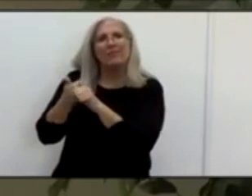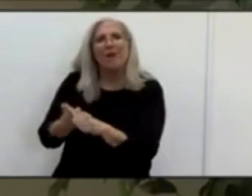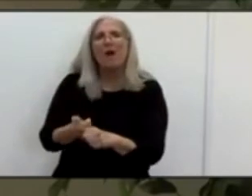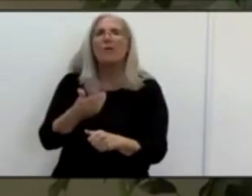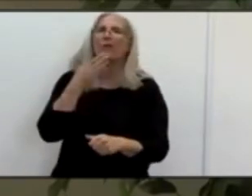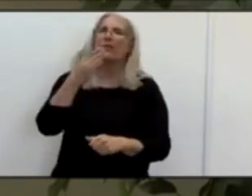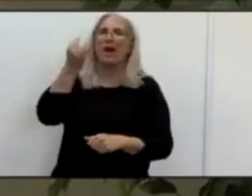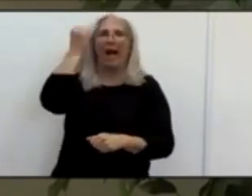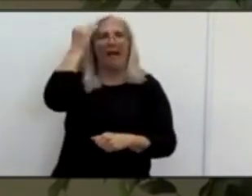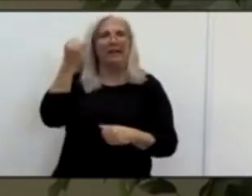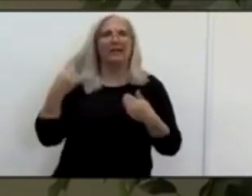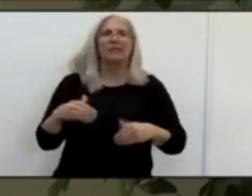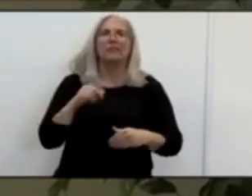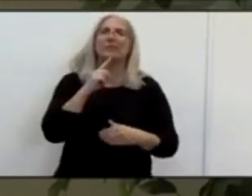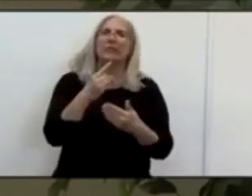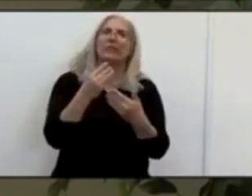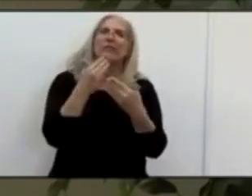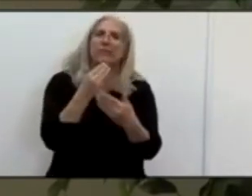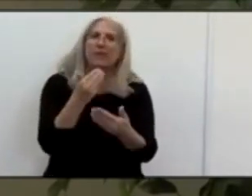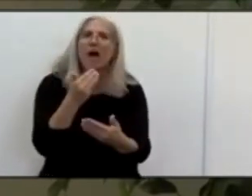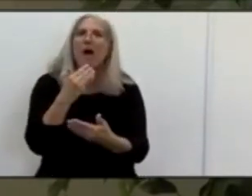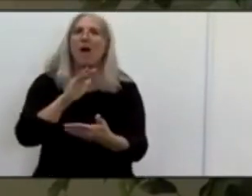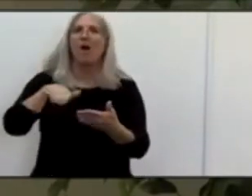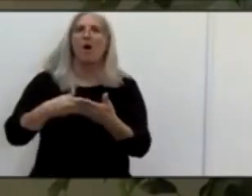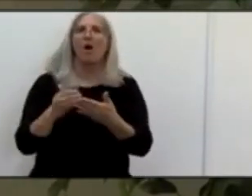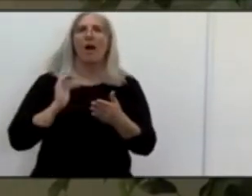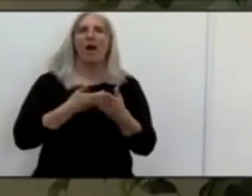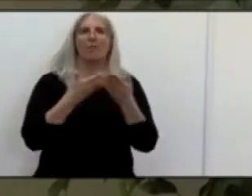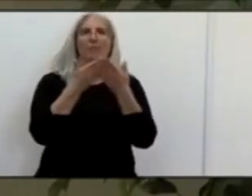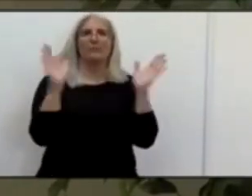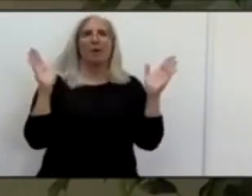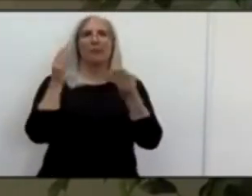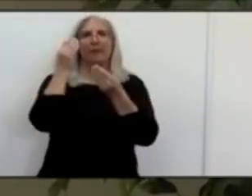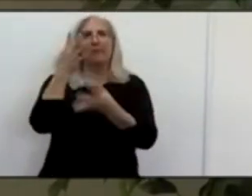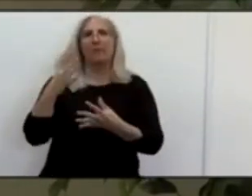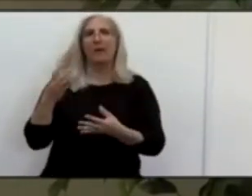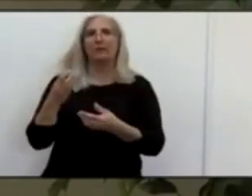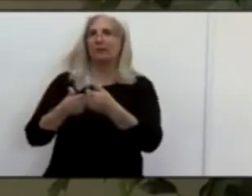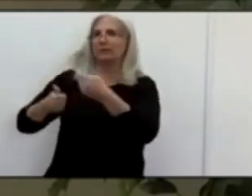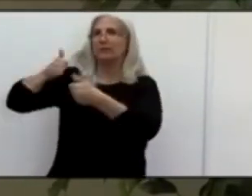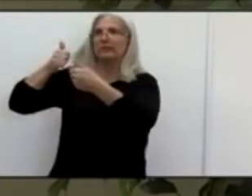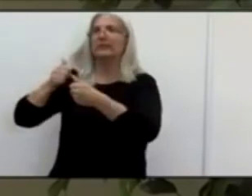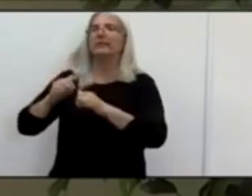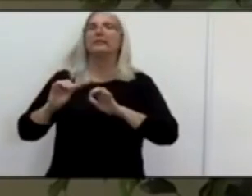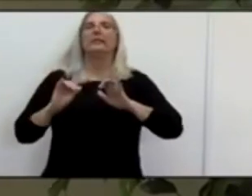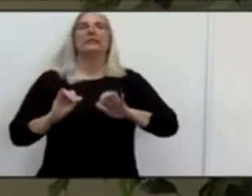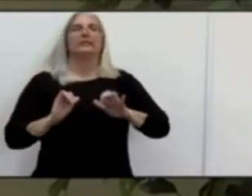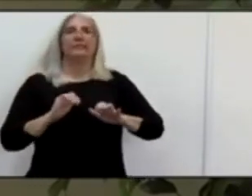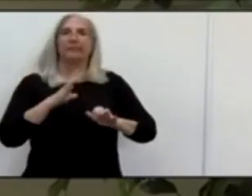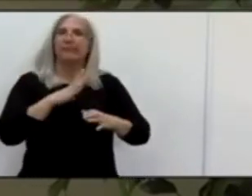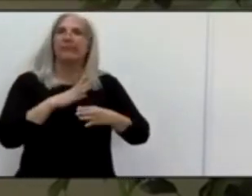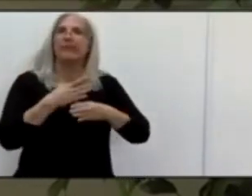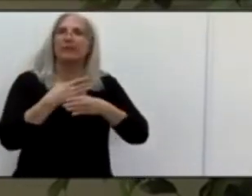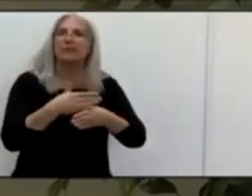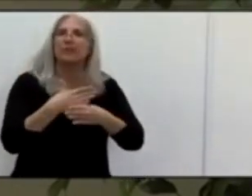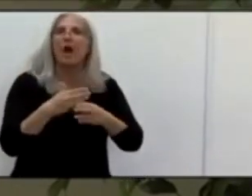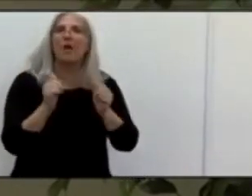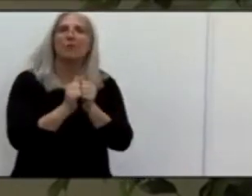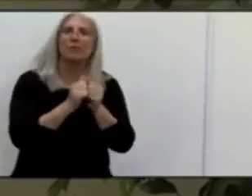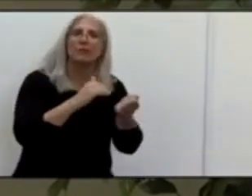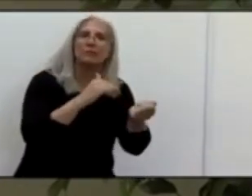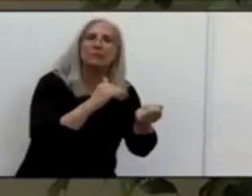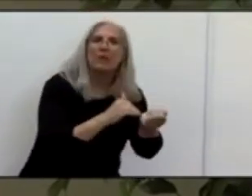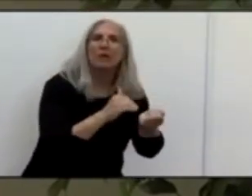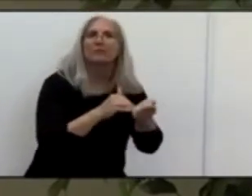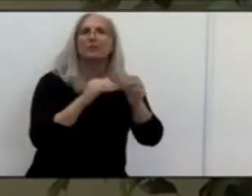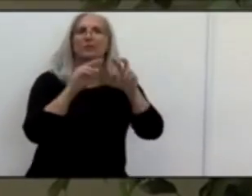that was one of the points of discussion today and we'll be sharing that with our, um, with our epidemiologists and with our situation analysis team to see if that's something that we can